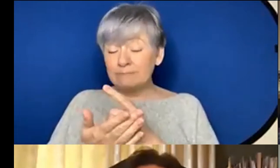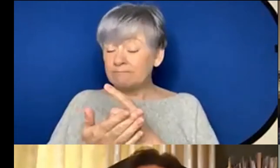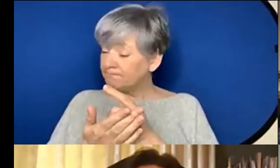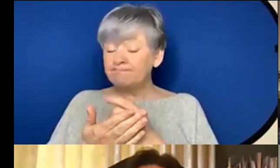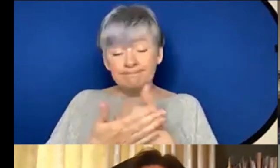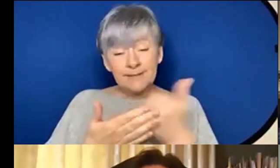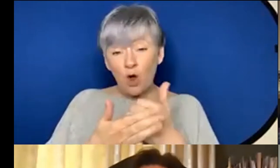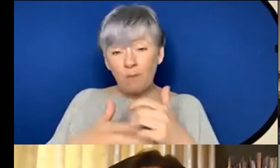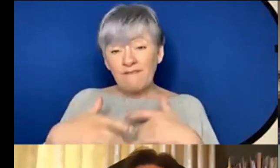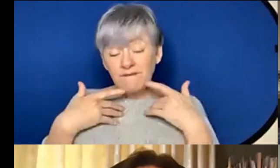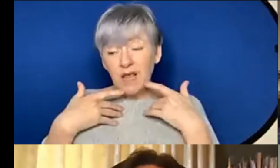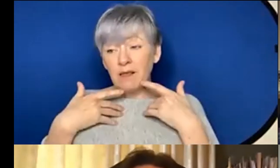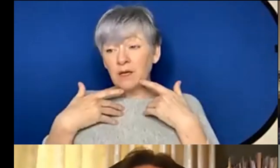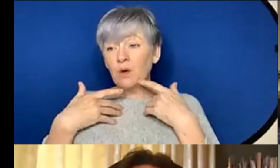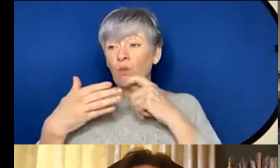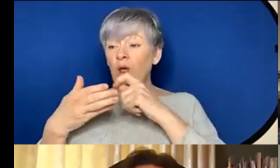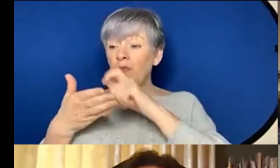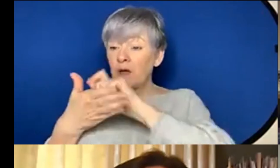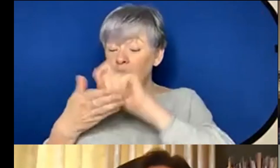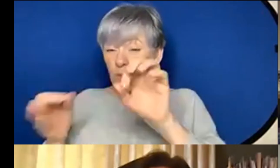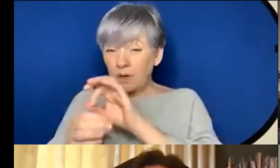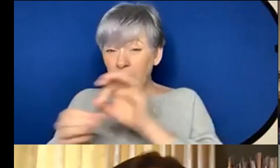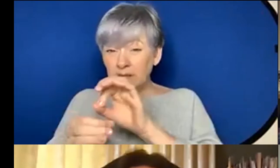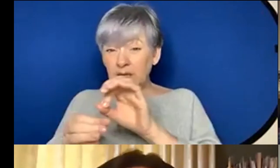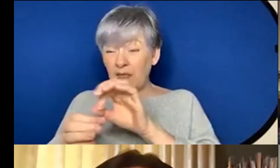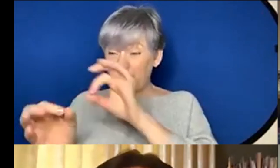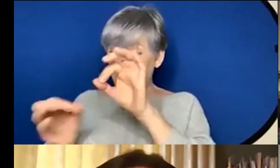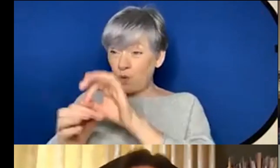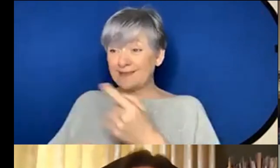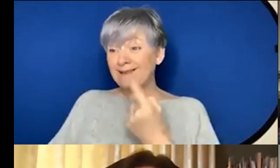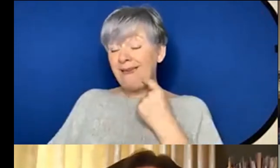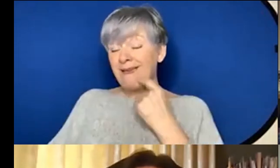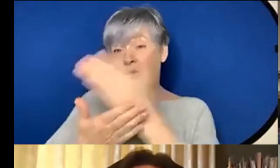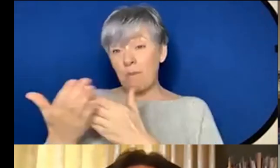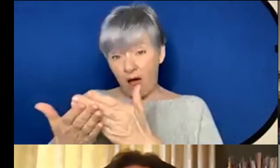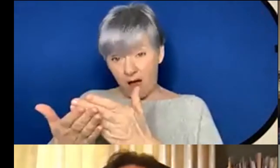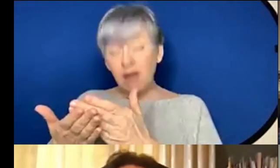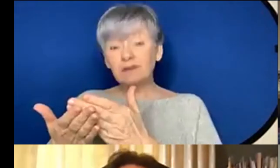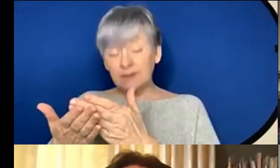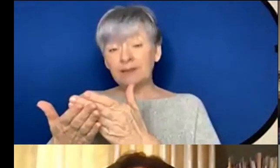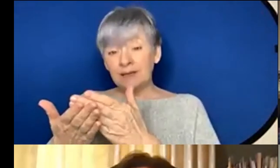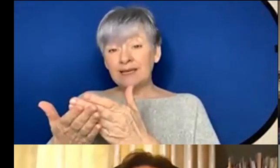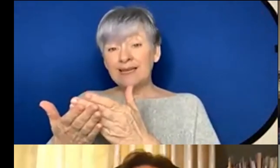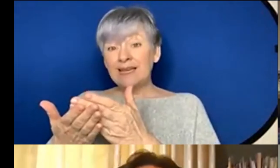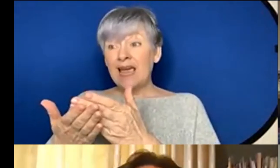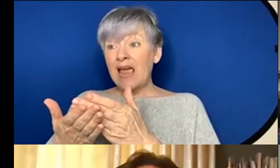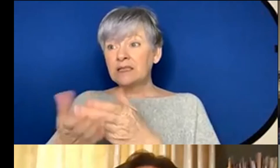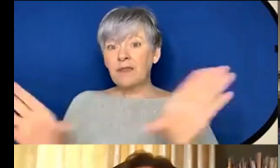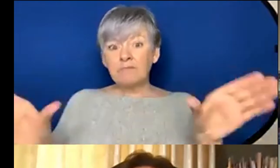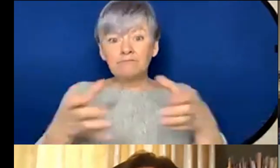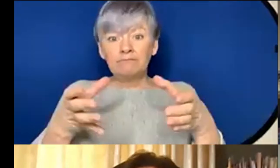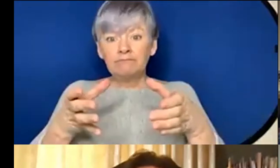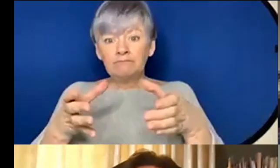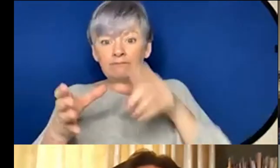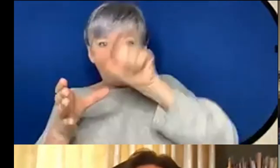composers they find the composing actually is the easier part it's the it's the the getting together with lots of people and